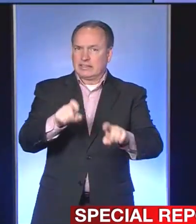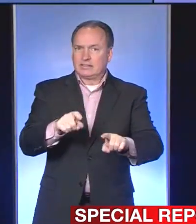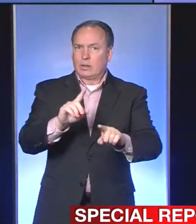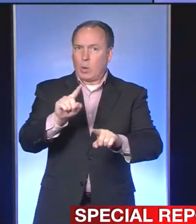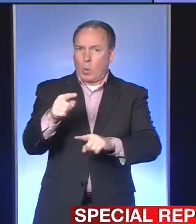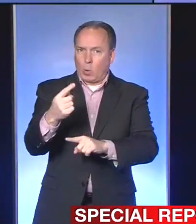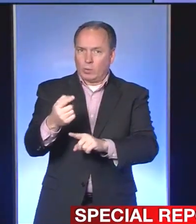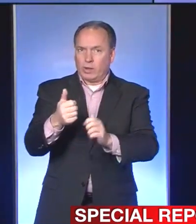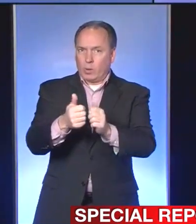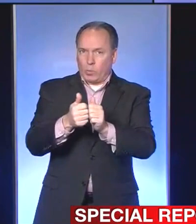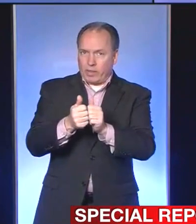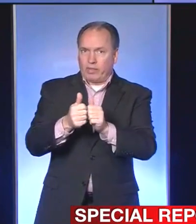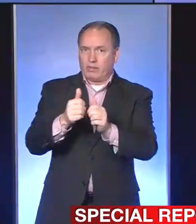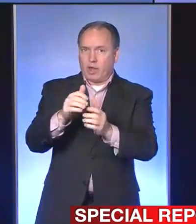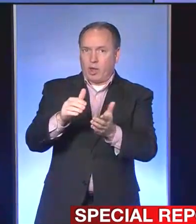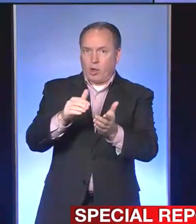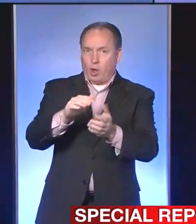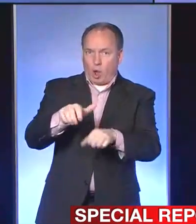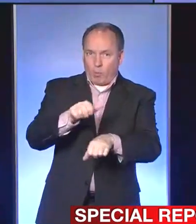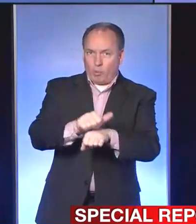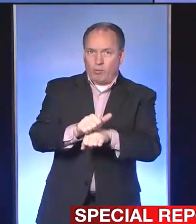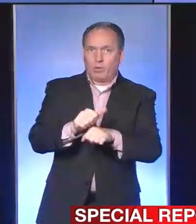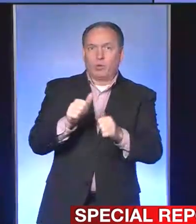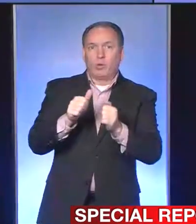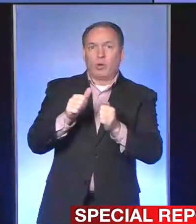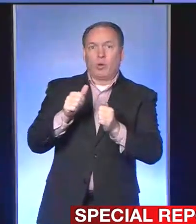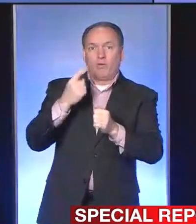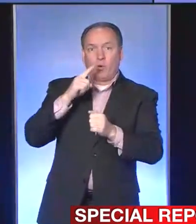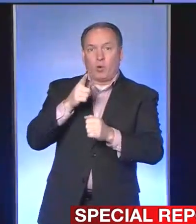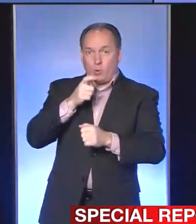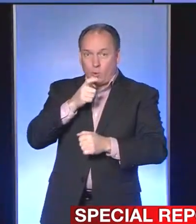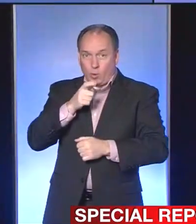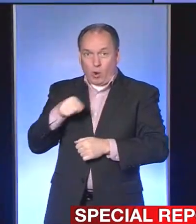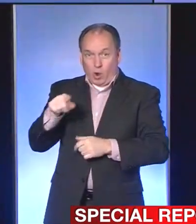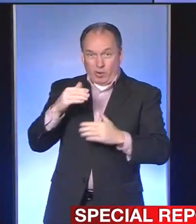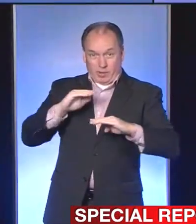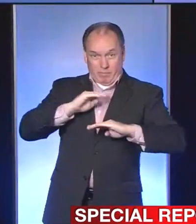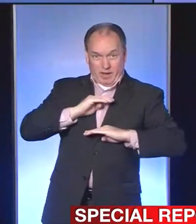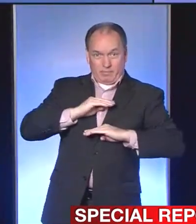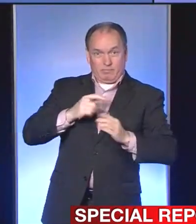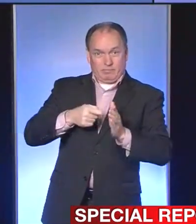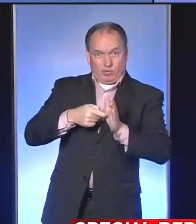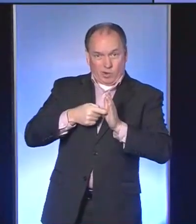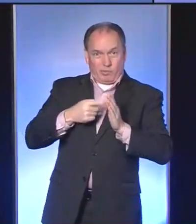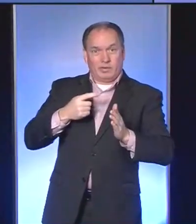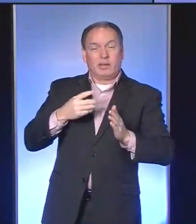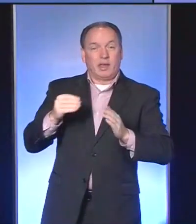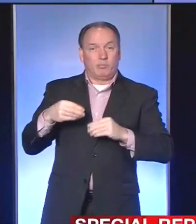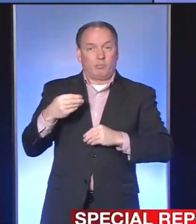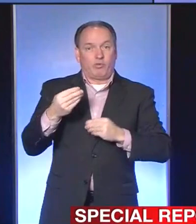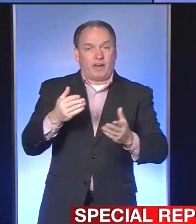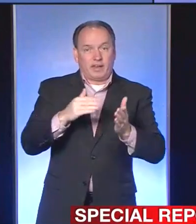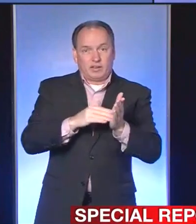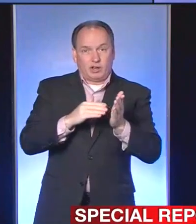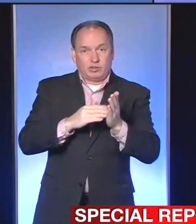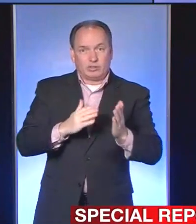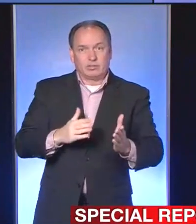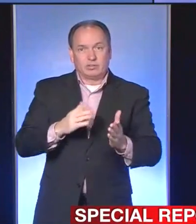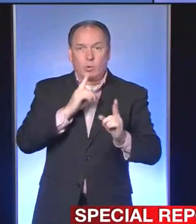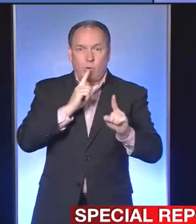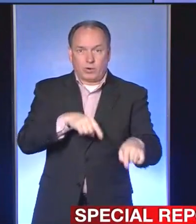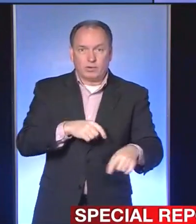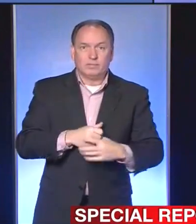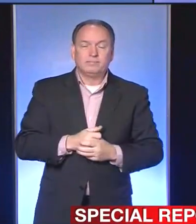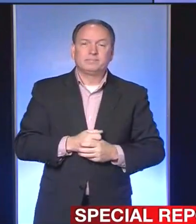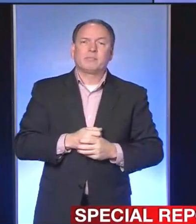appointment only for veterans who have met the criteria and have a provider order. All of this information, as